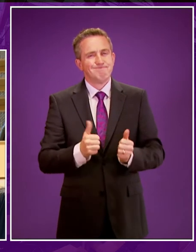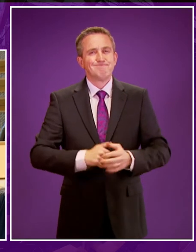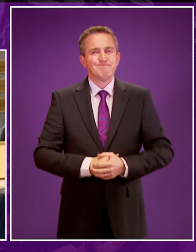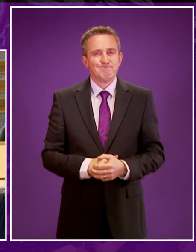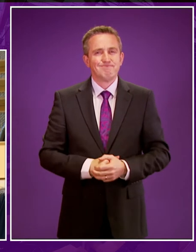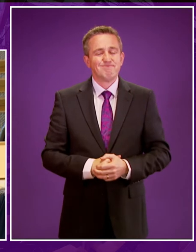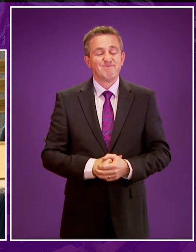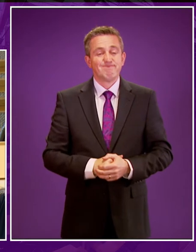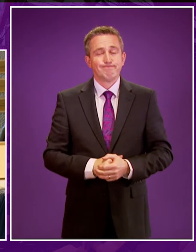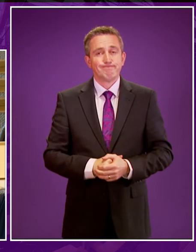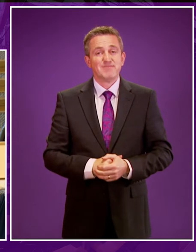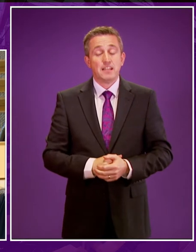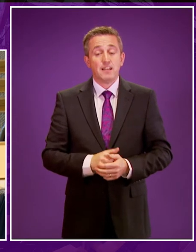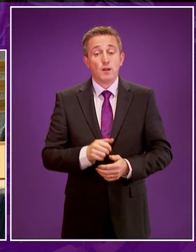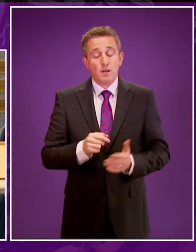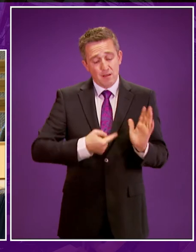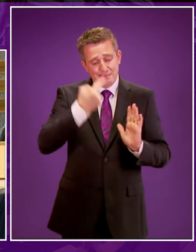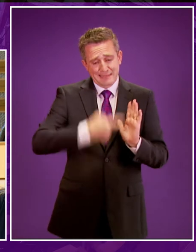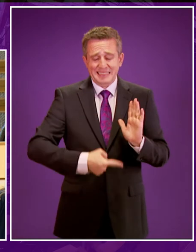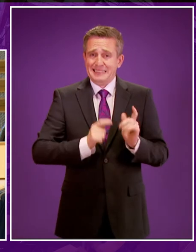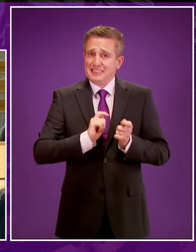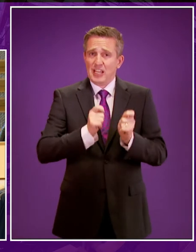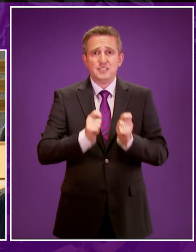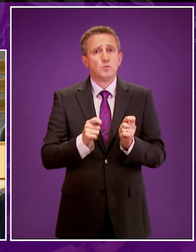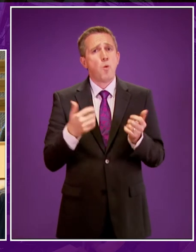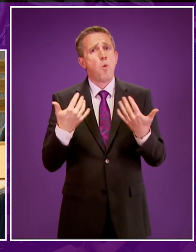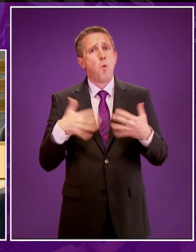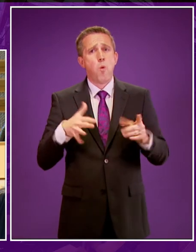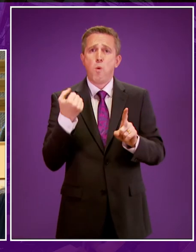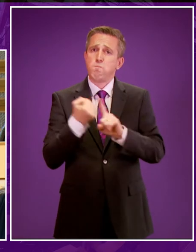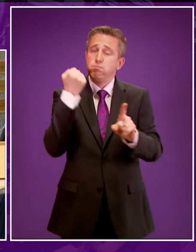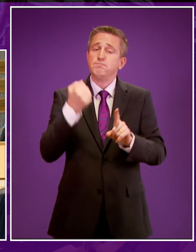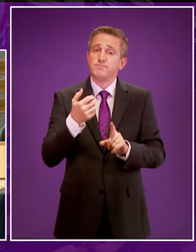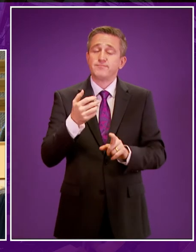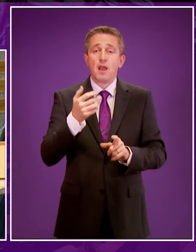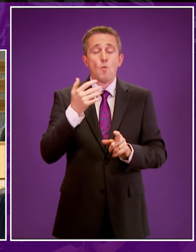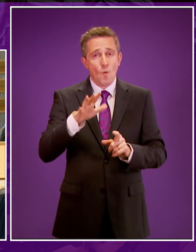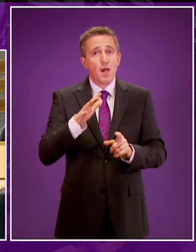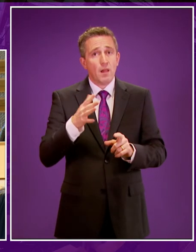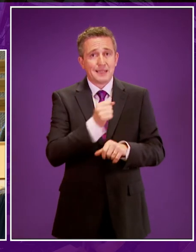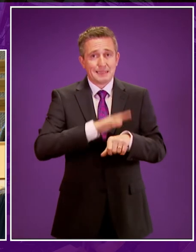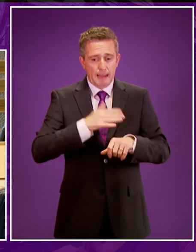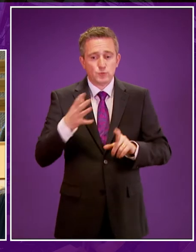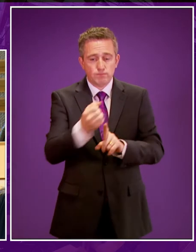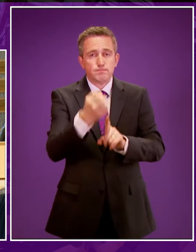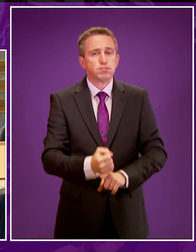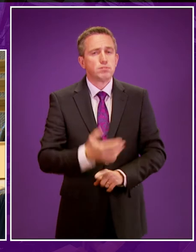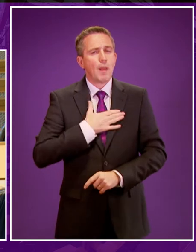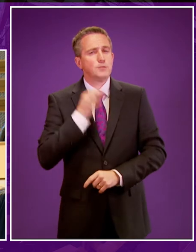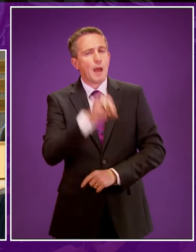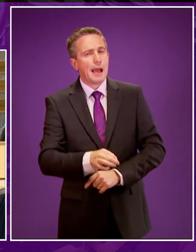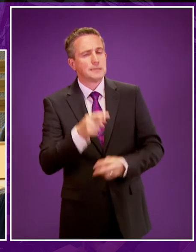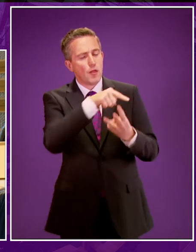himself acknowledges, these changes are substantial and will continue well into the future. So could I ask the Minister three things?